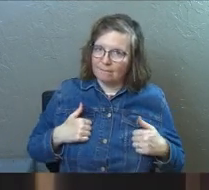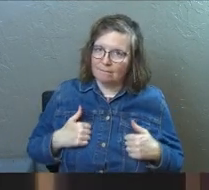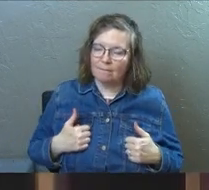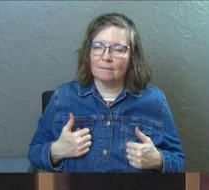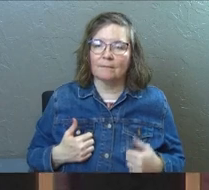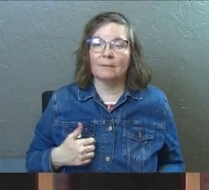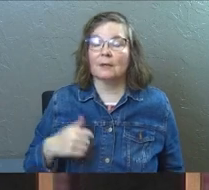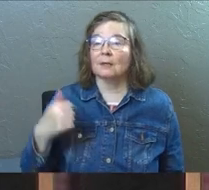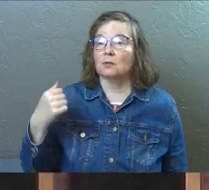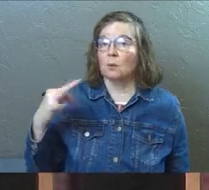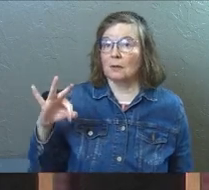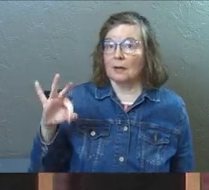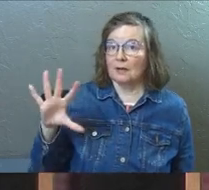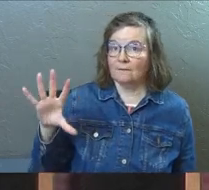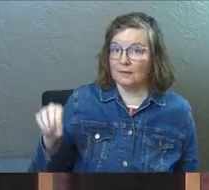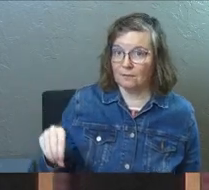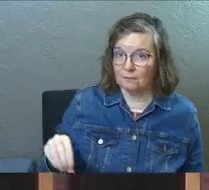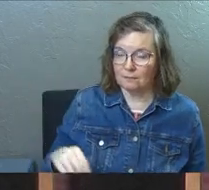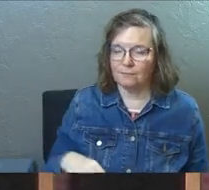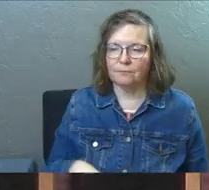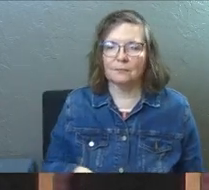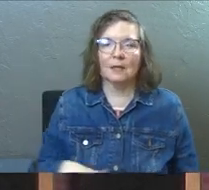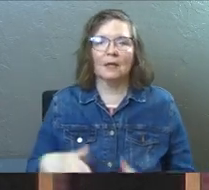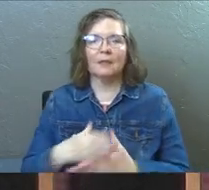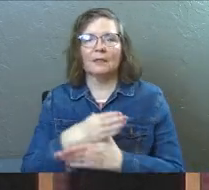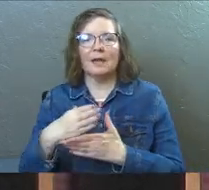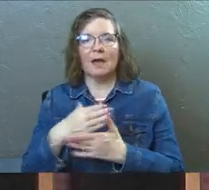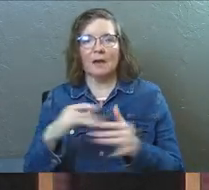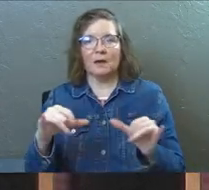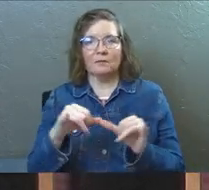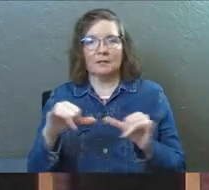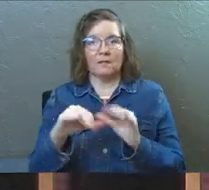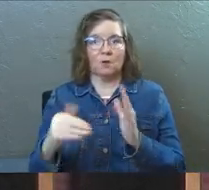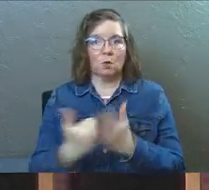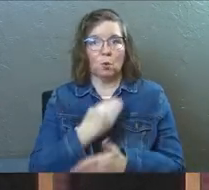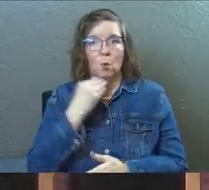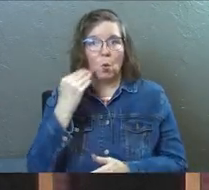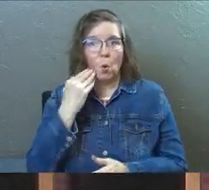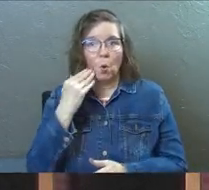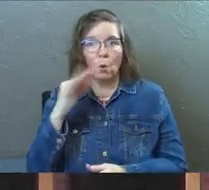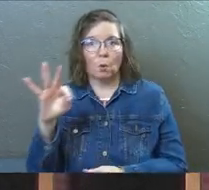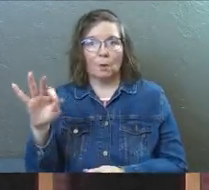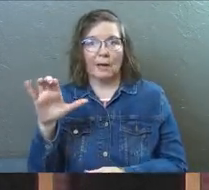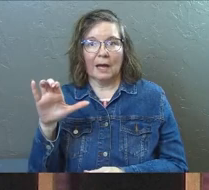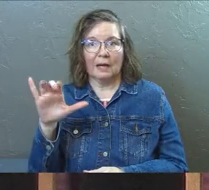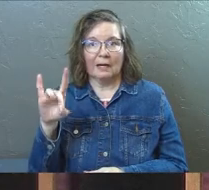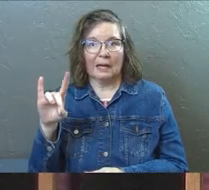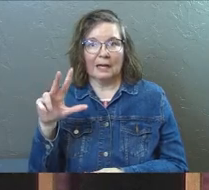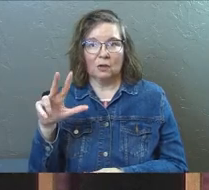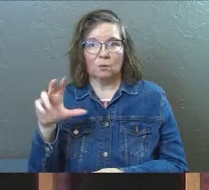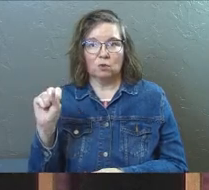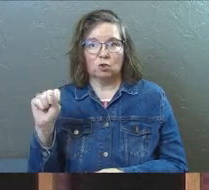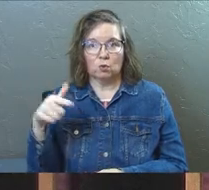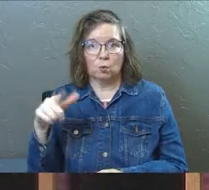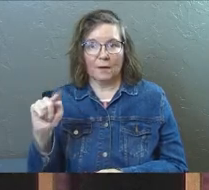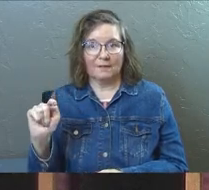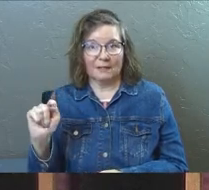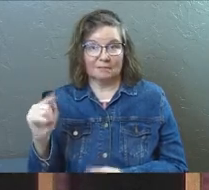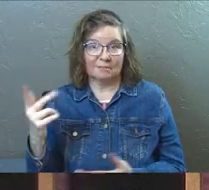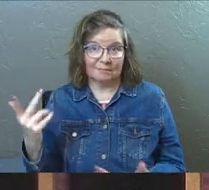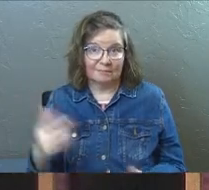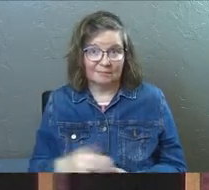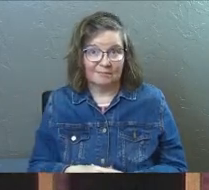In 1950, the average size of a new home was 983 square feet